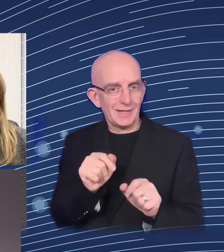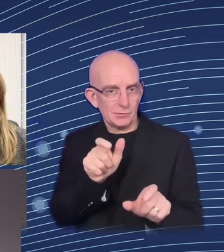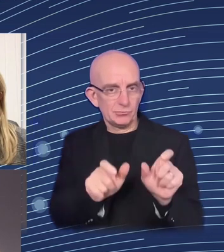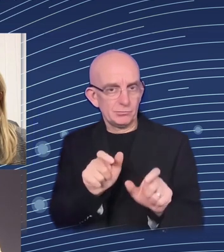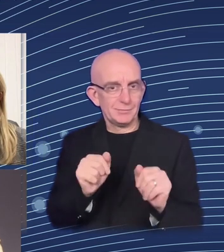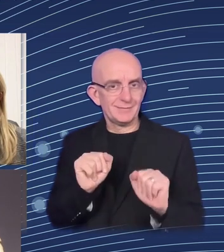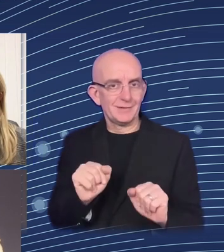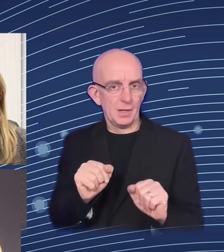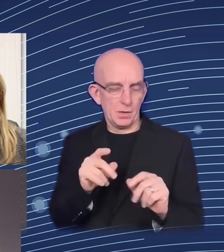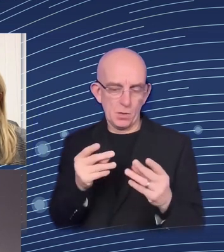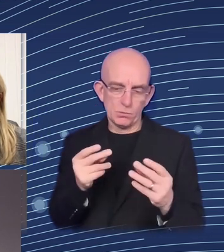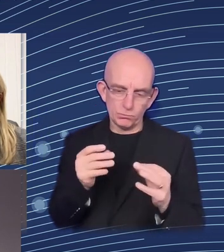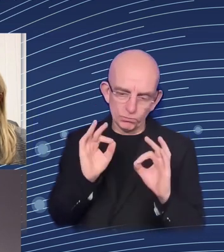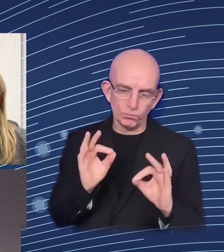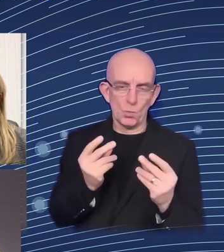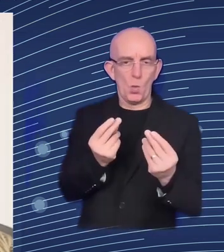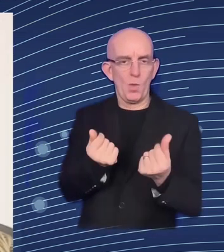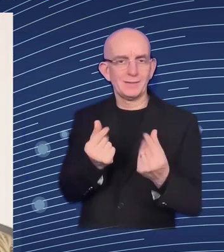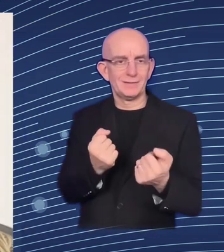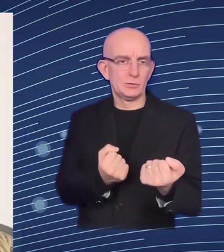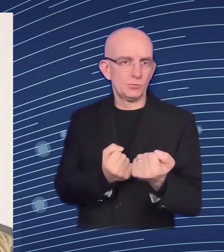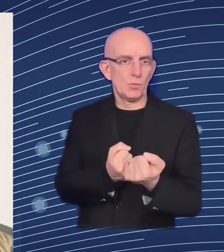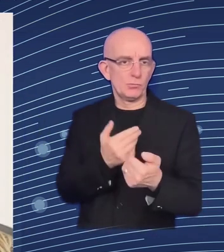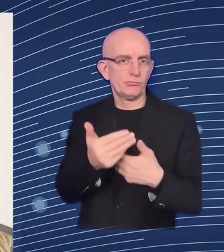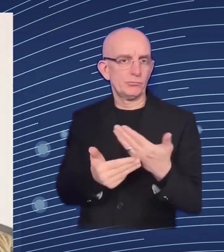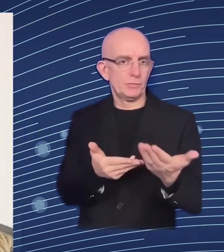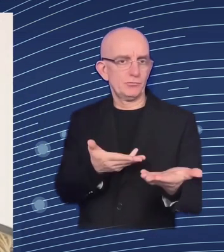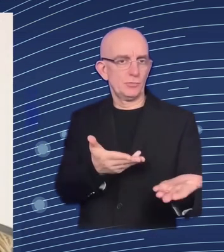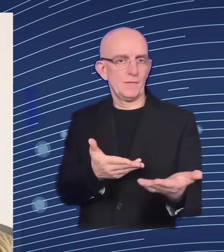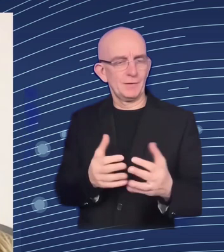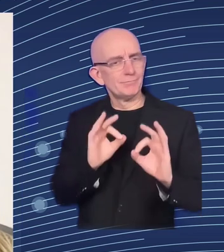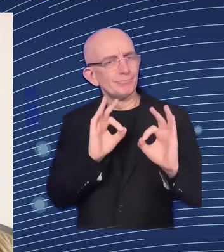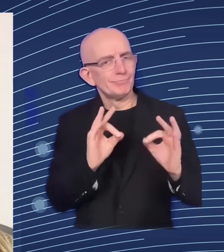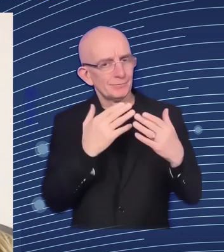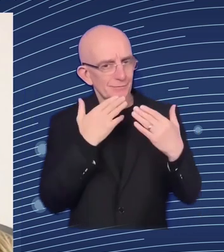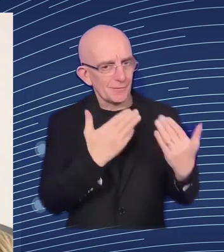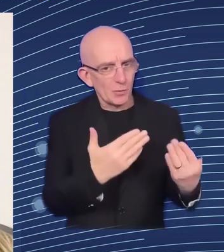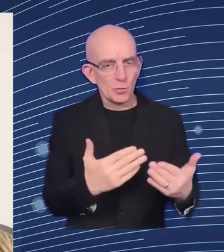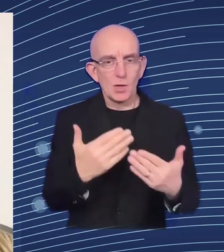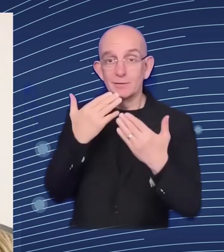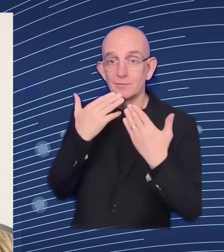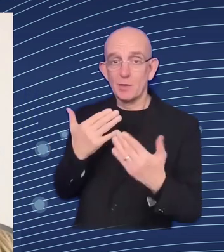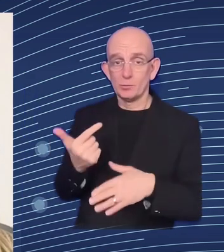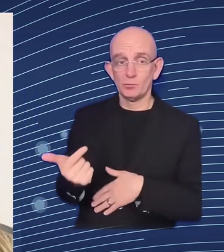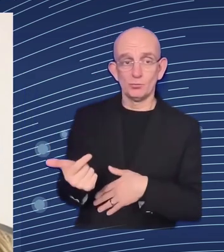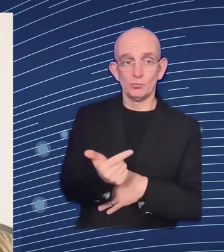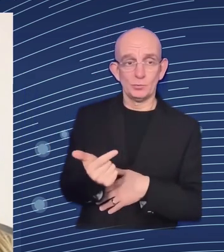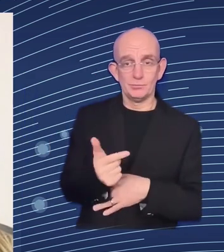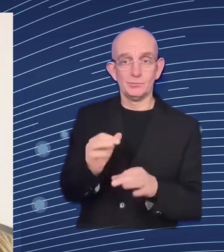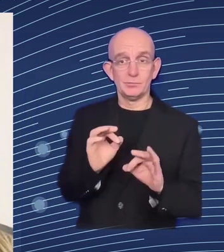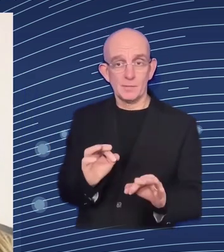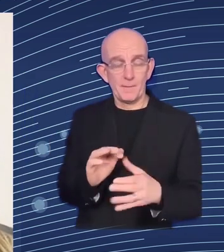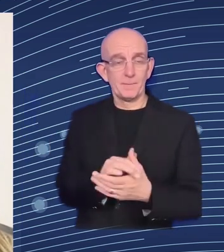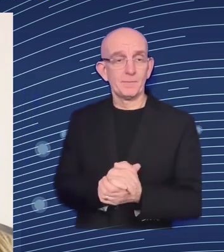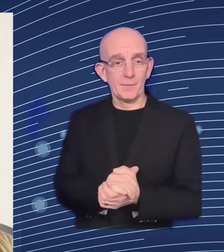thank you very much commissioner schmidt thank you very much mark bowman and thank you very much deputy minister uh postulowska thank you very much for your